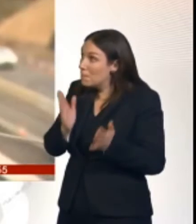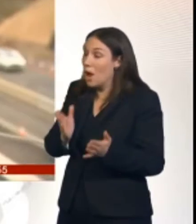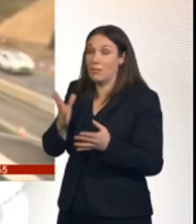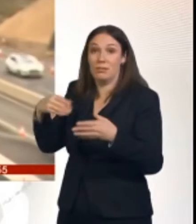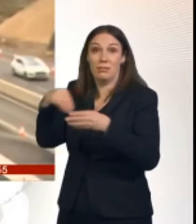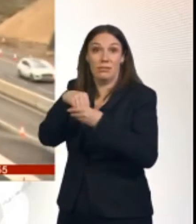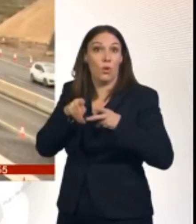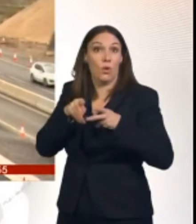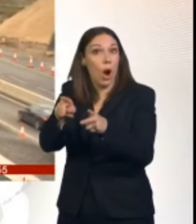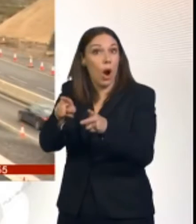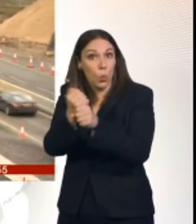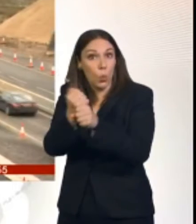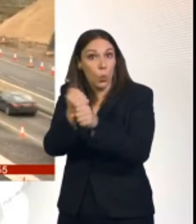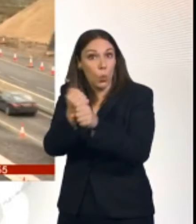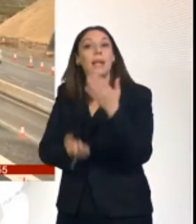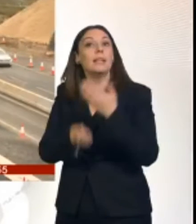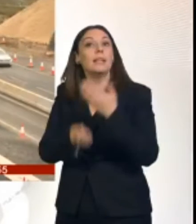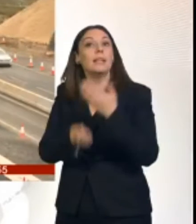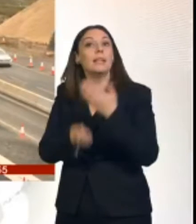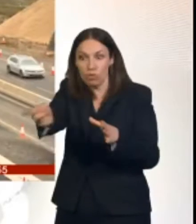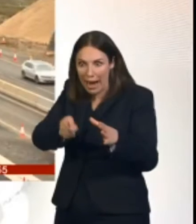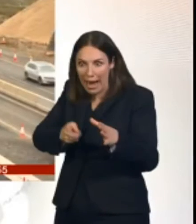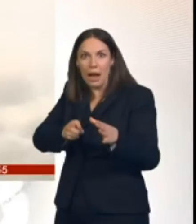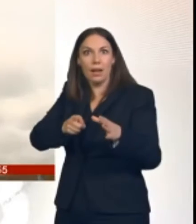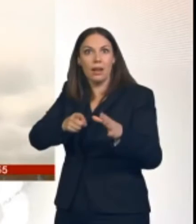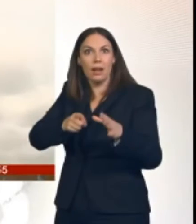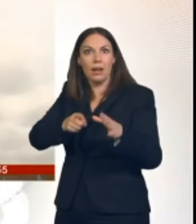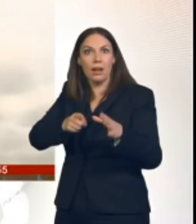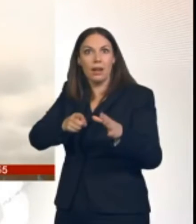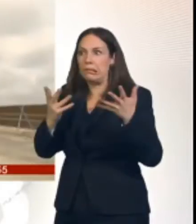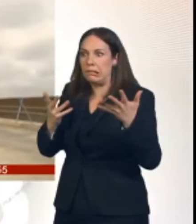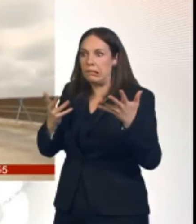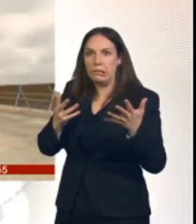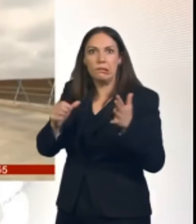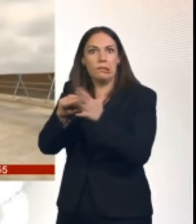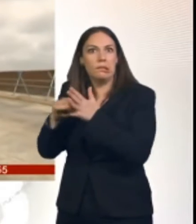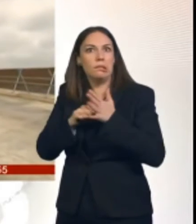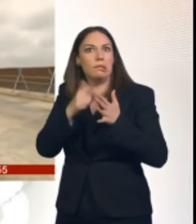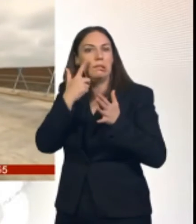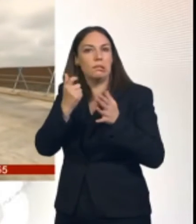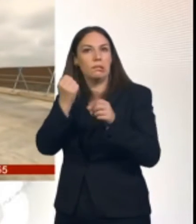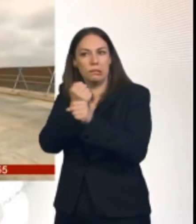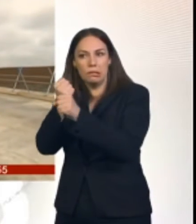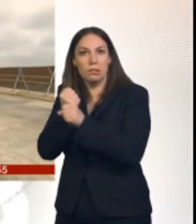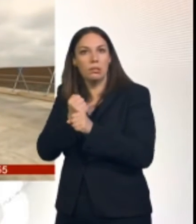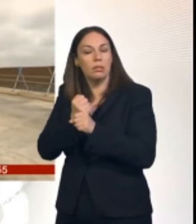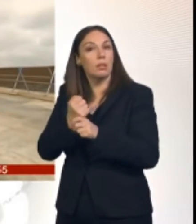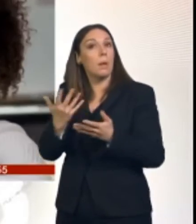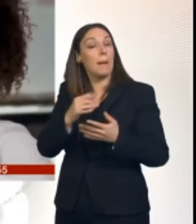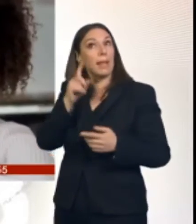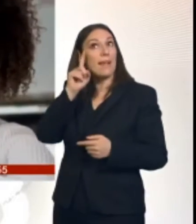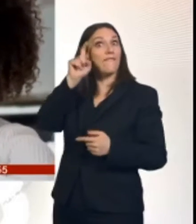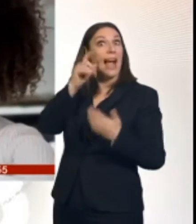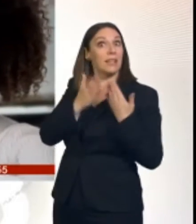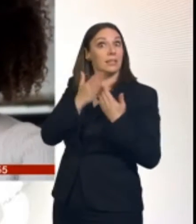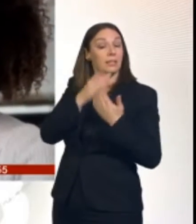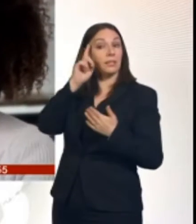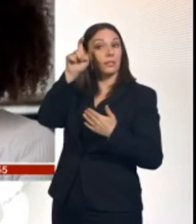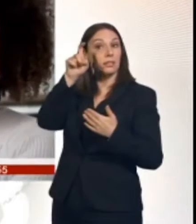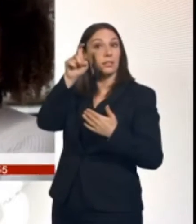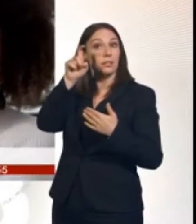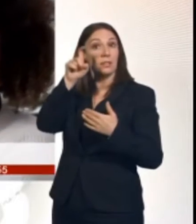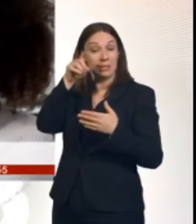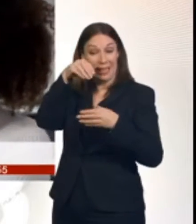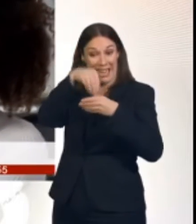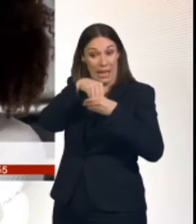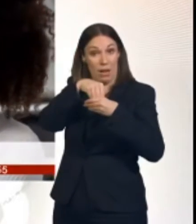the cracks can cause long delays. So what if you could build concrete that can fix itself? When there is a crack in